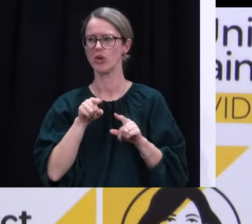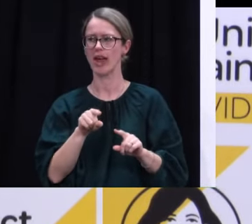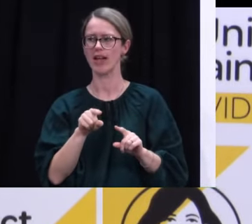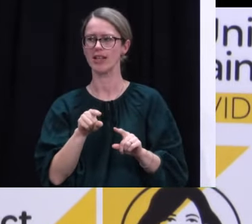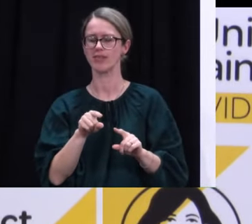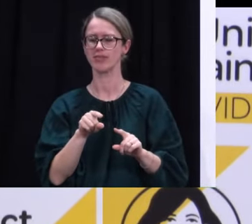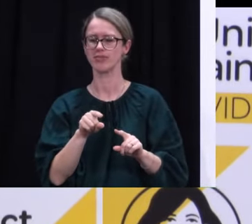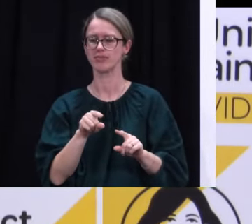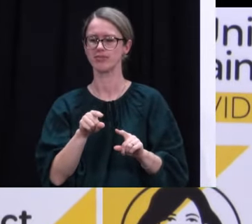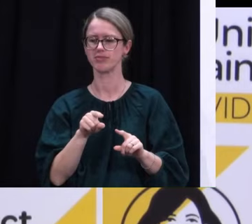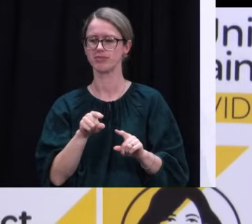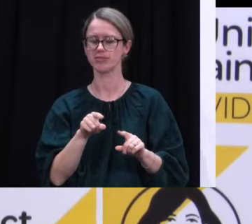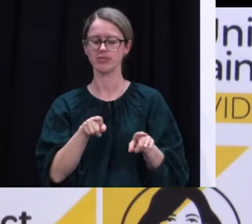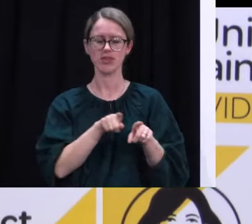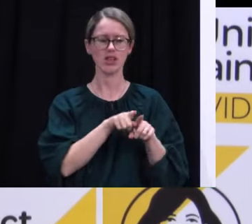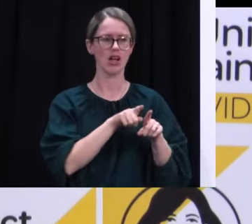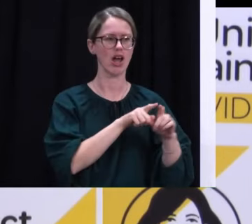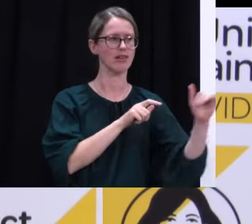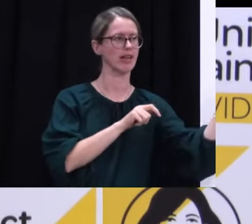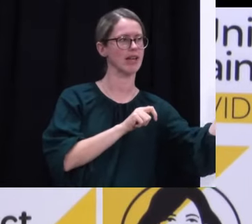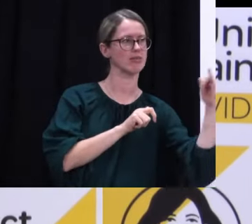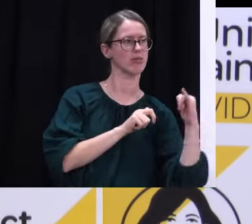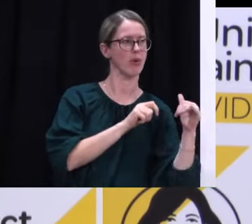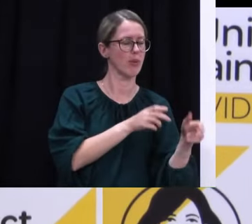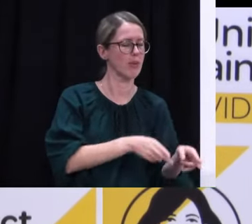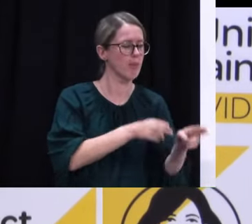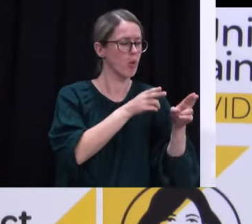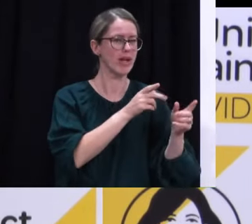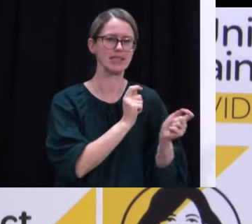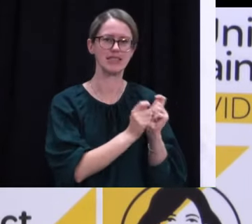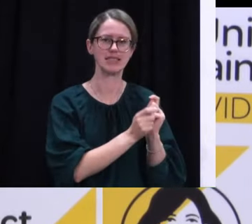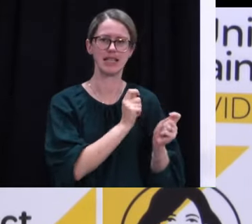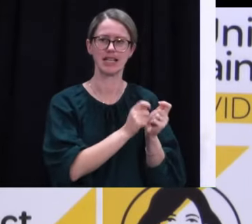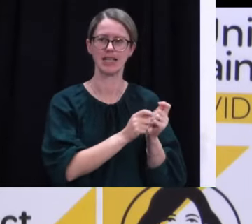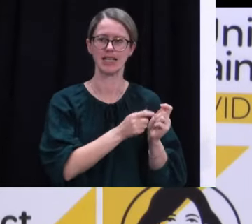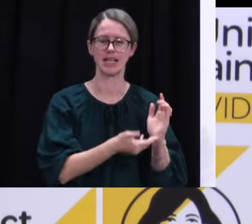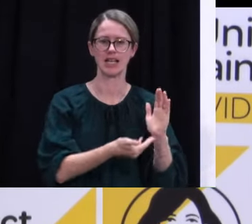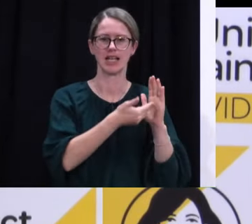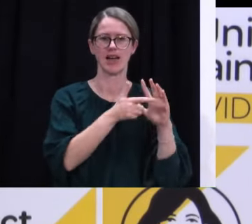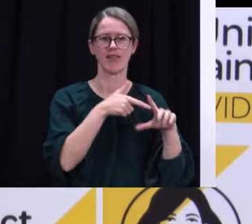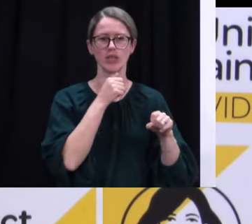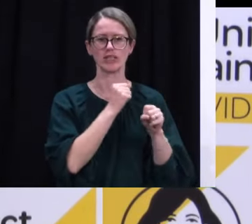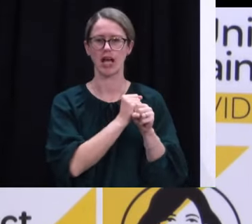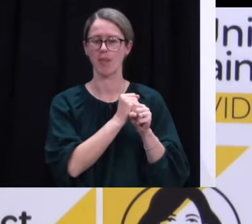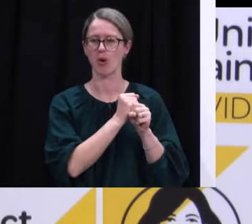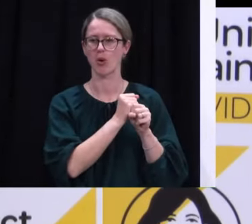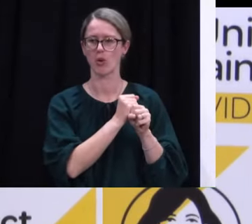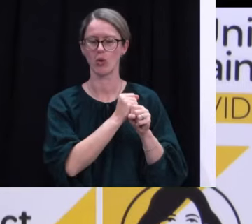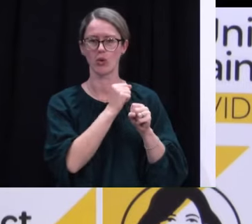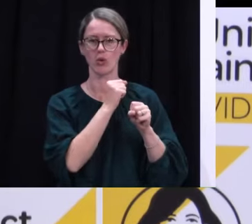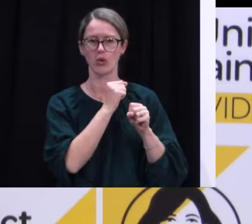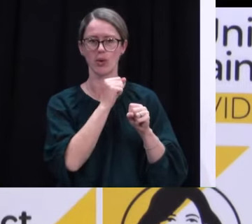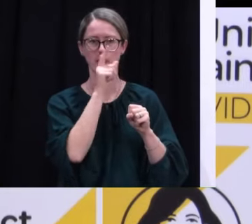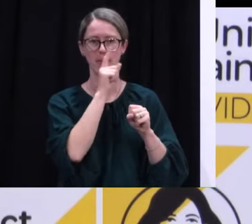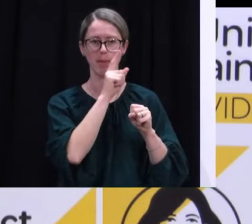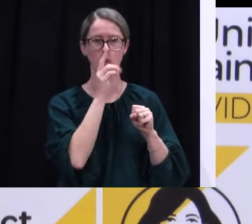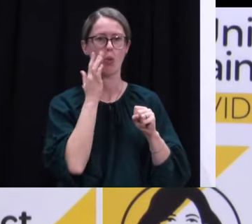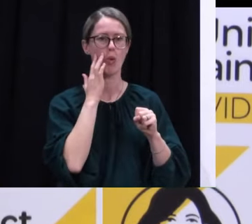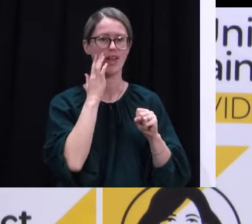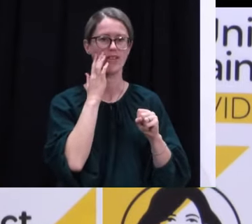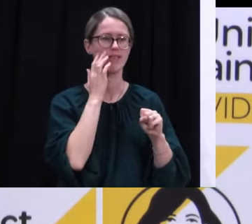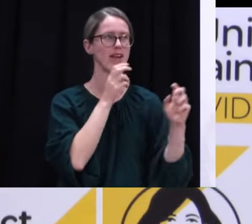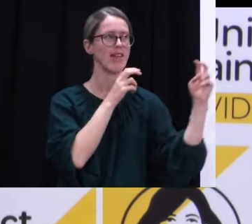with testing at the border, if you, for instance, as part of a pilot might be having vaccinated travellers being